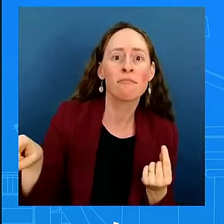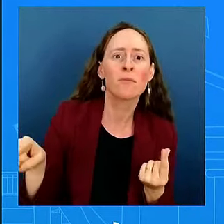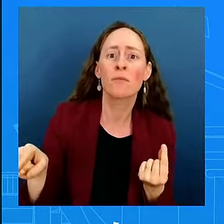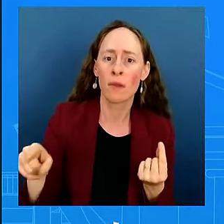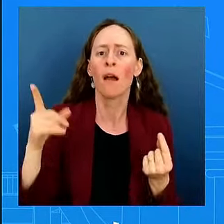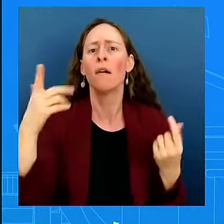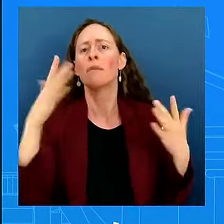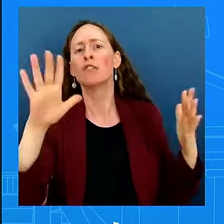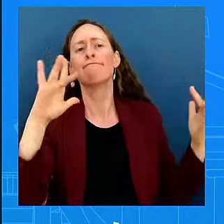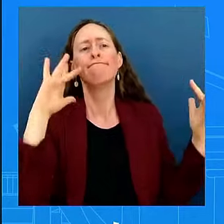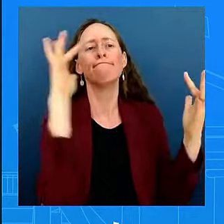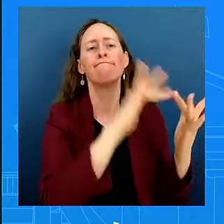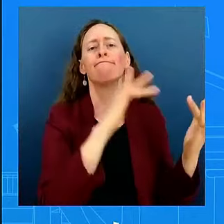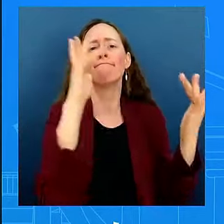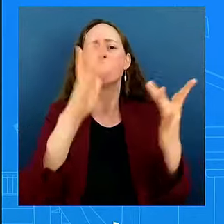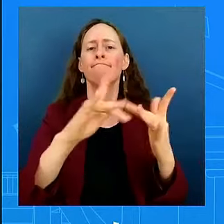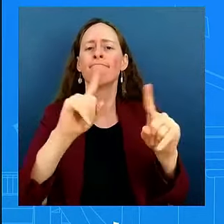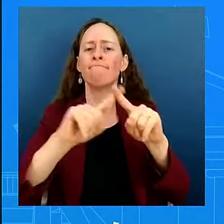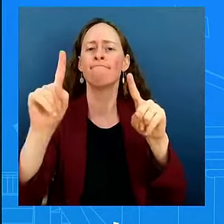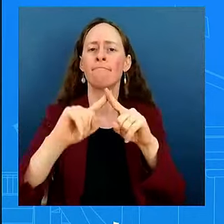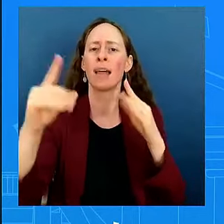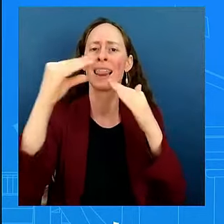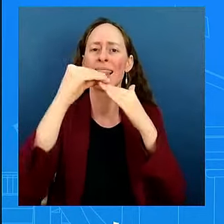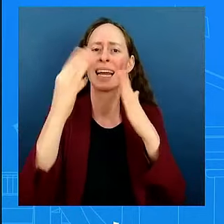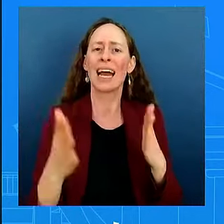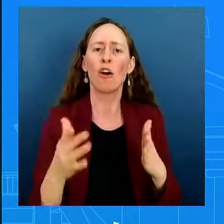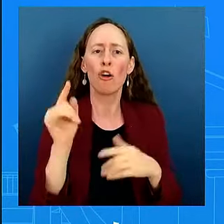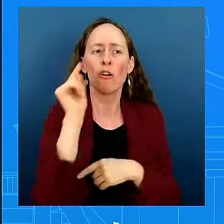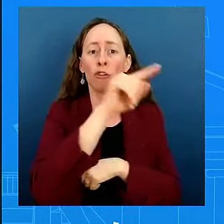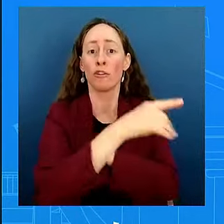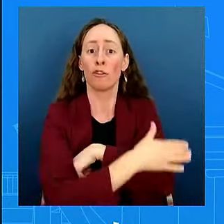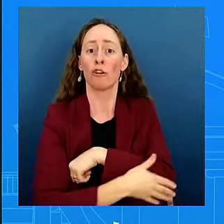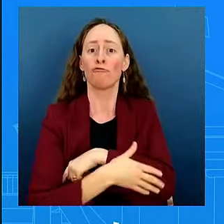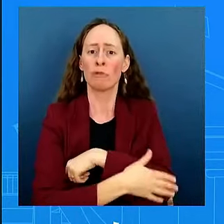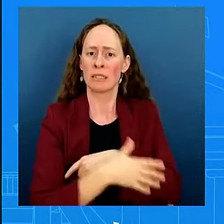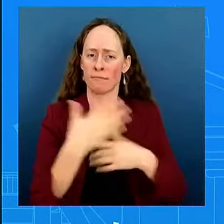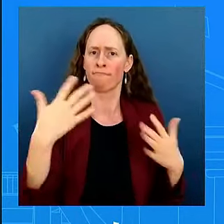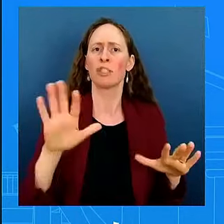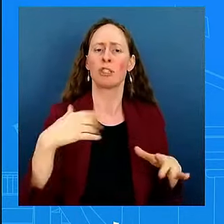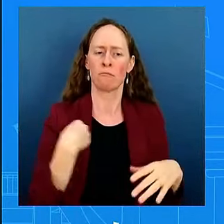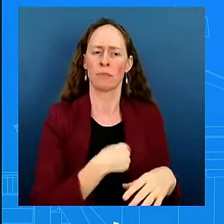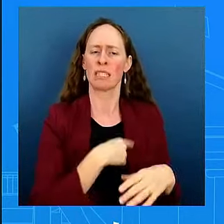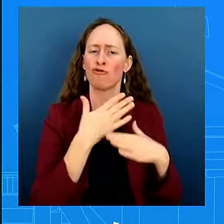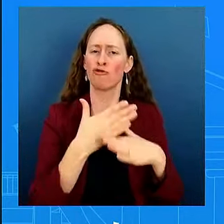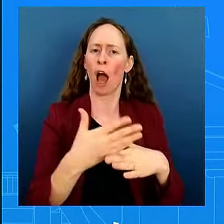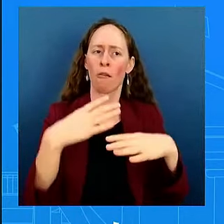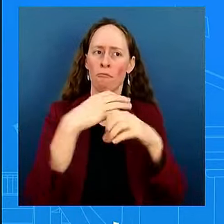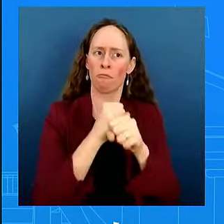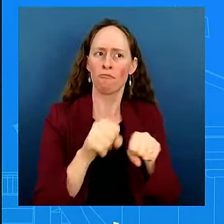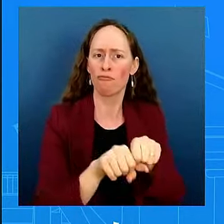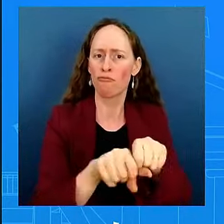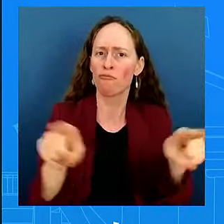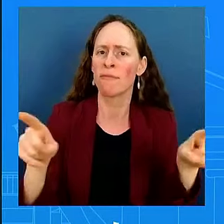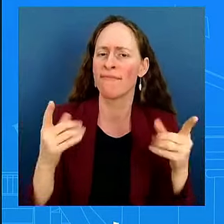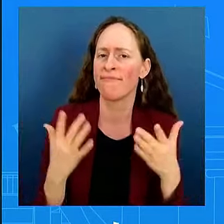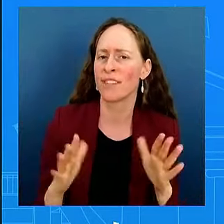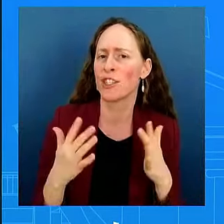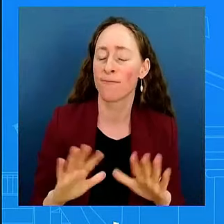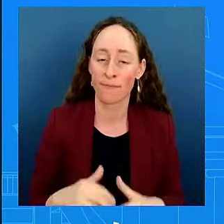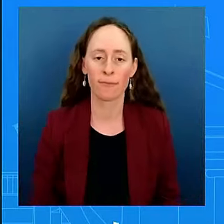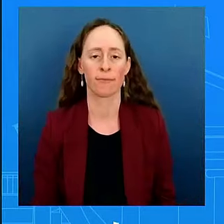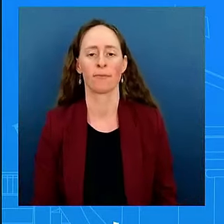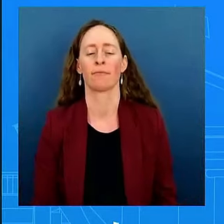including Egypt and Qatar. So that is not going to end. The president focuses on that on a daily basis. He is passionate,